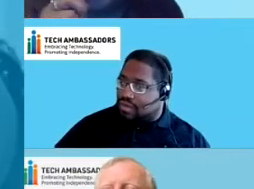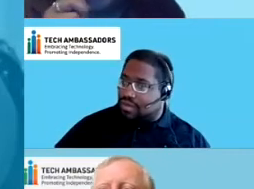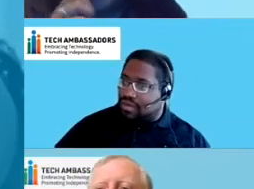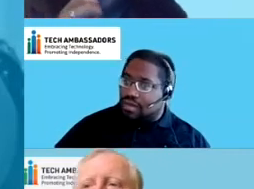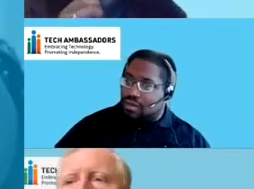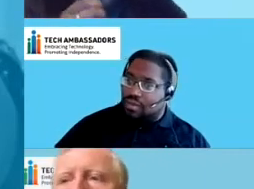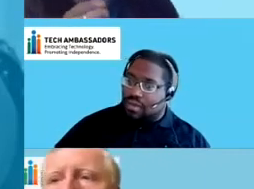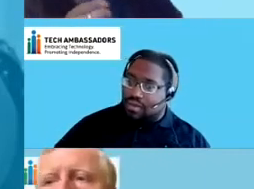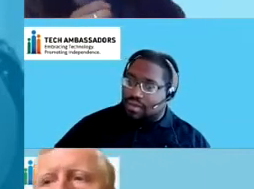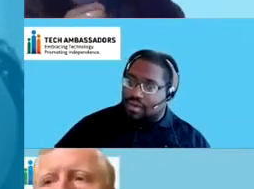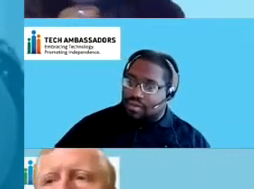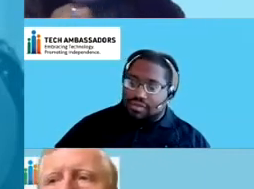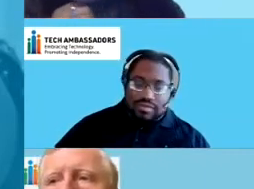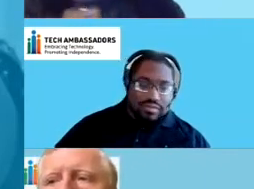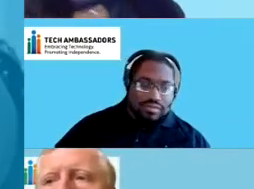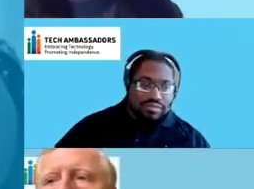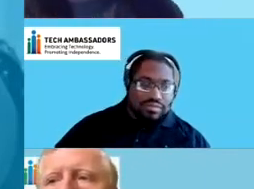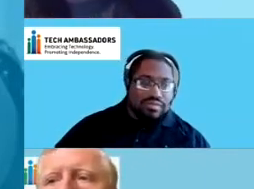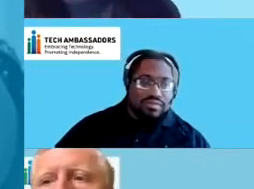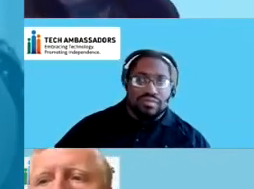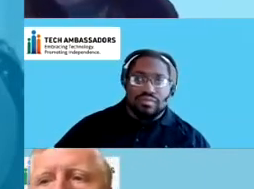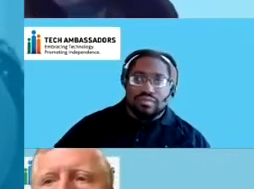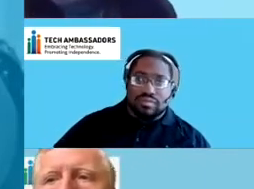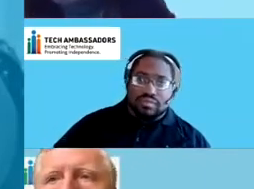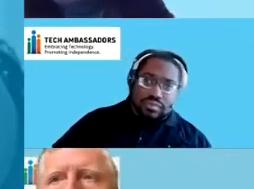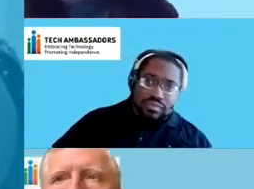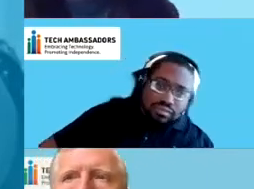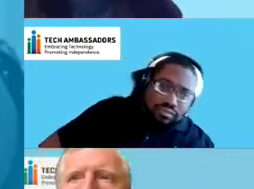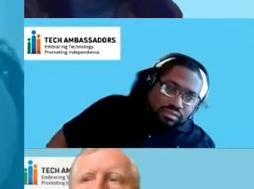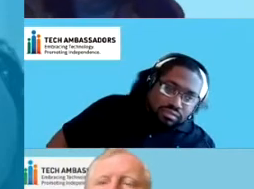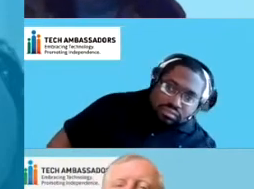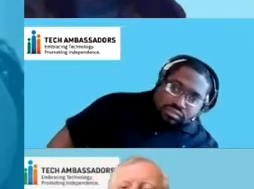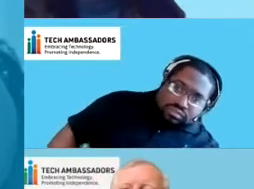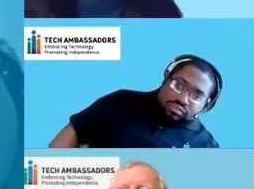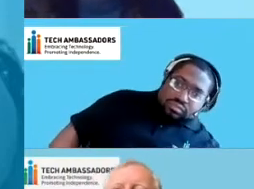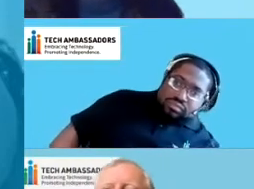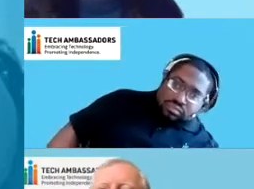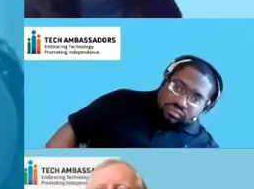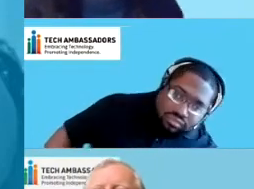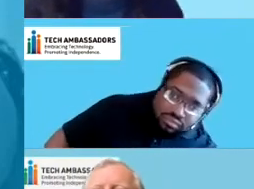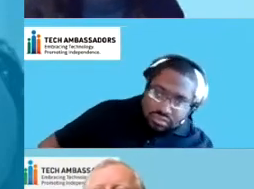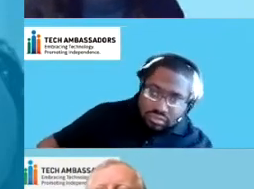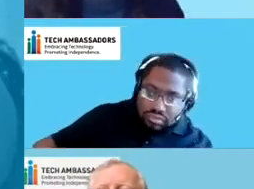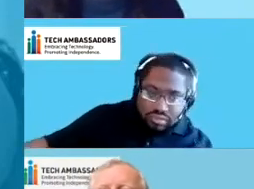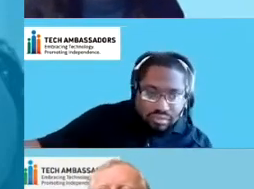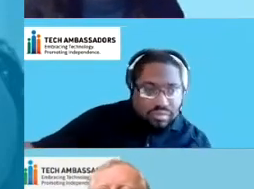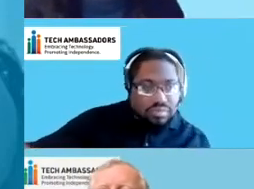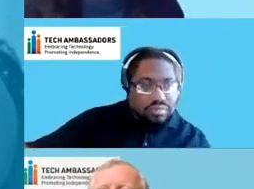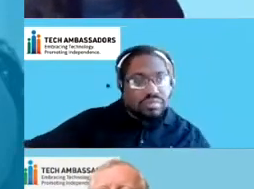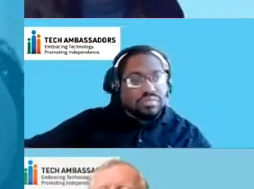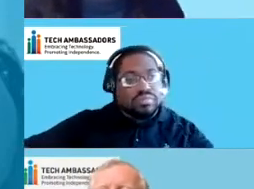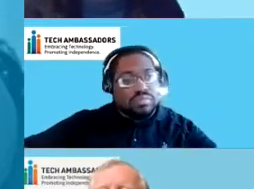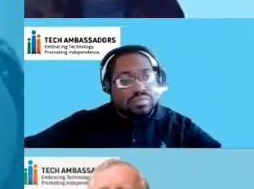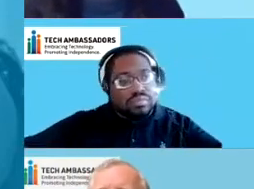final official stop on our Tech Ambassador bus a welcome. Thank you